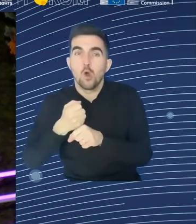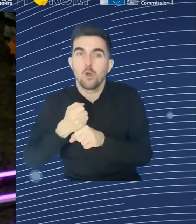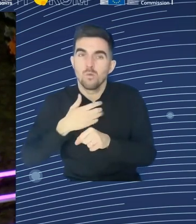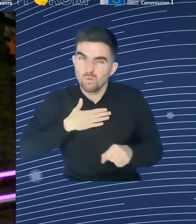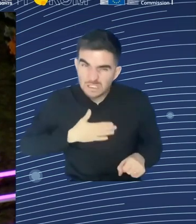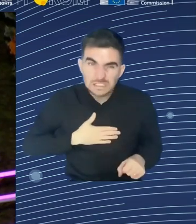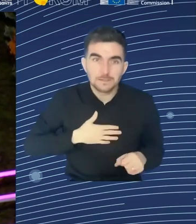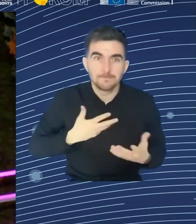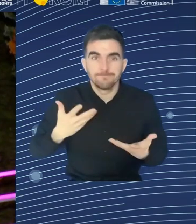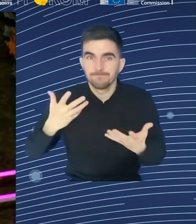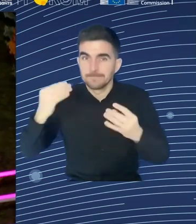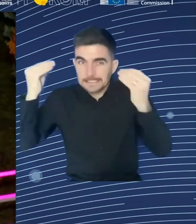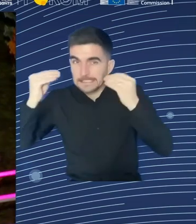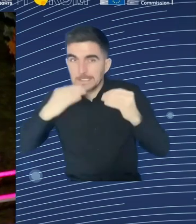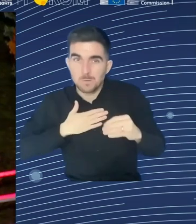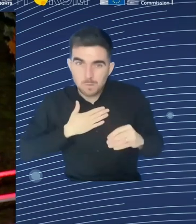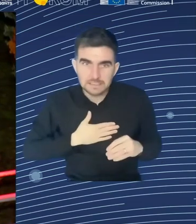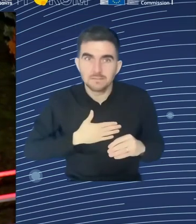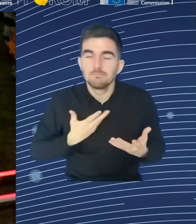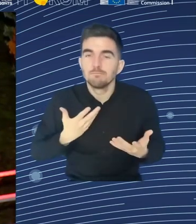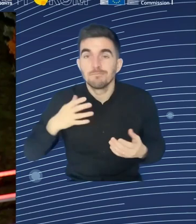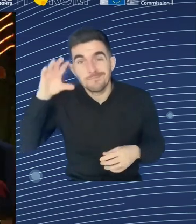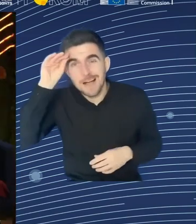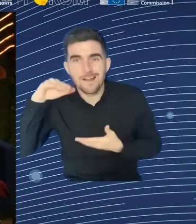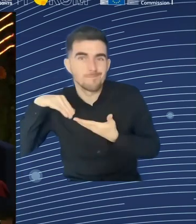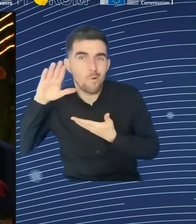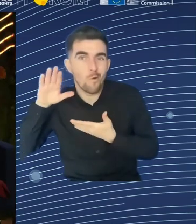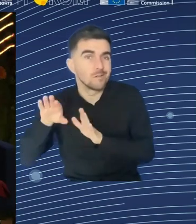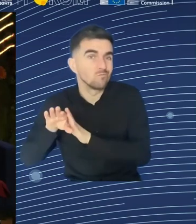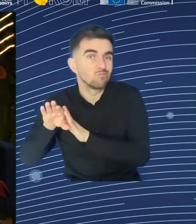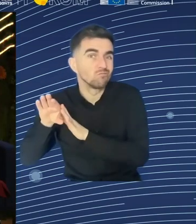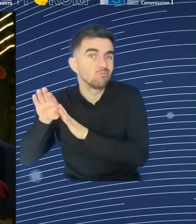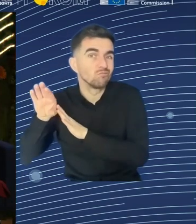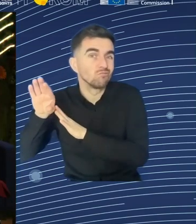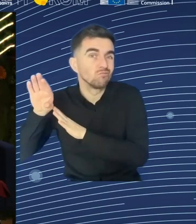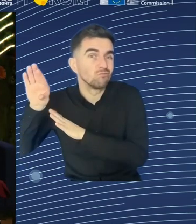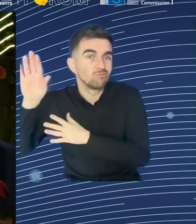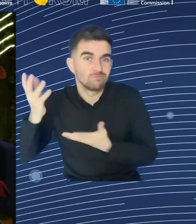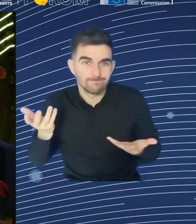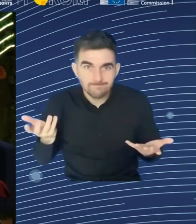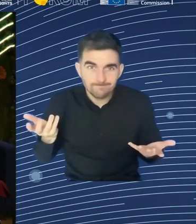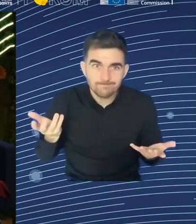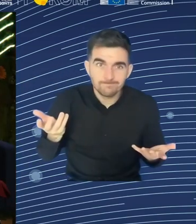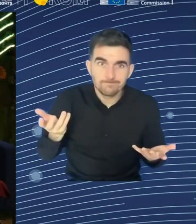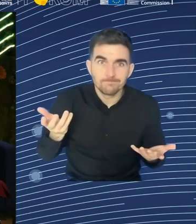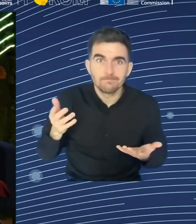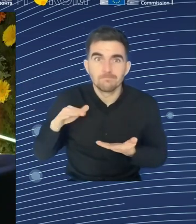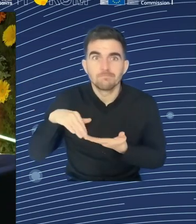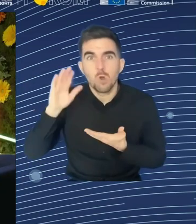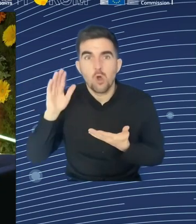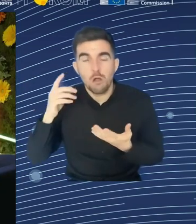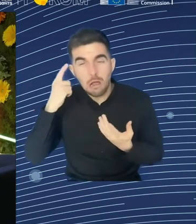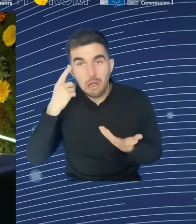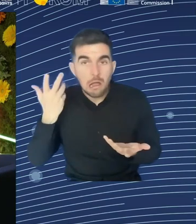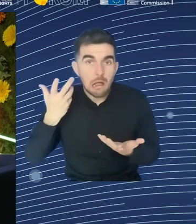those jobs, even if those jobs are relatively close to what they've been doing. So we've also got to tackle attitudes as well to training. Mark. So